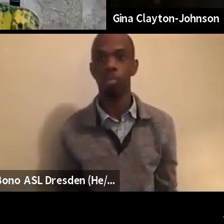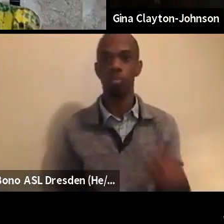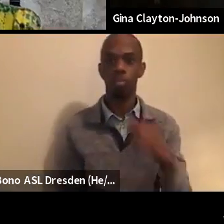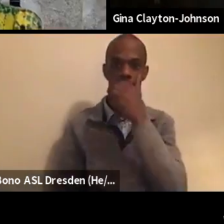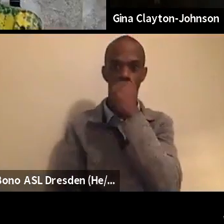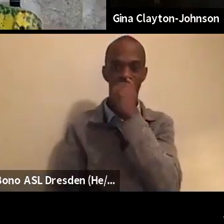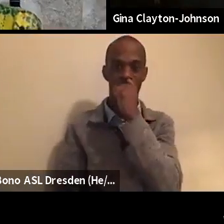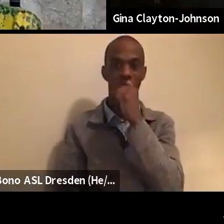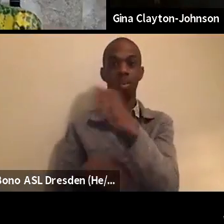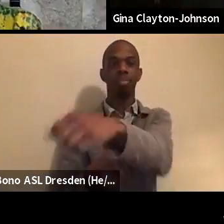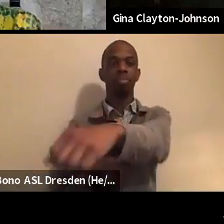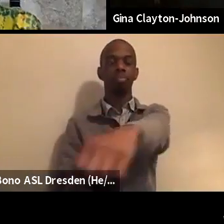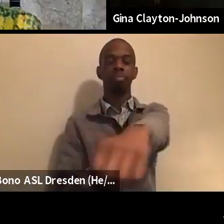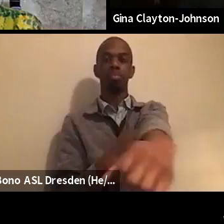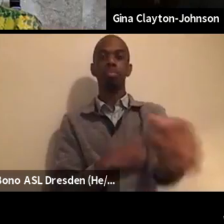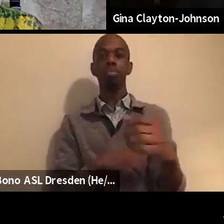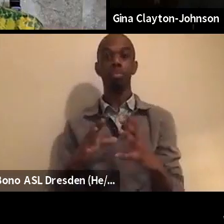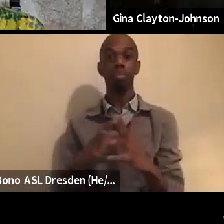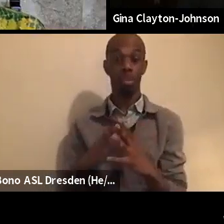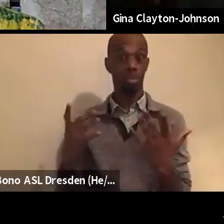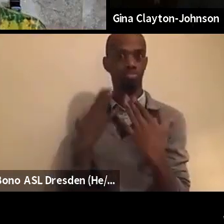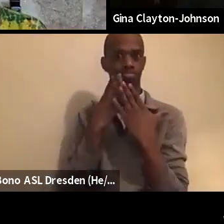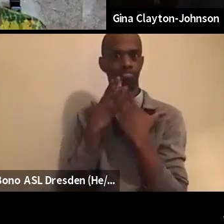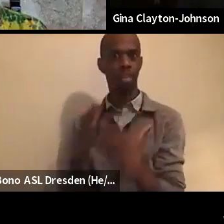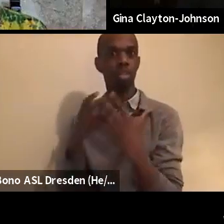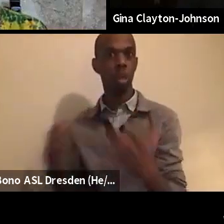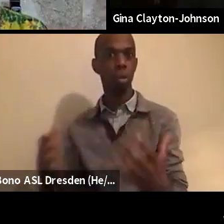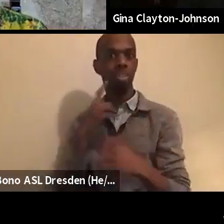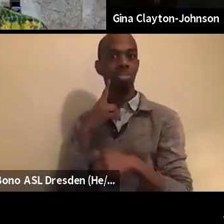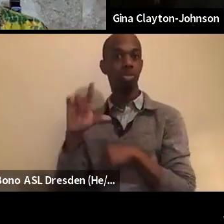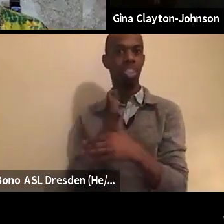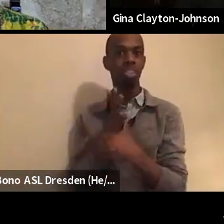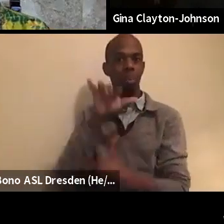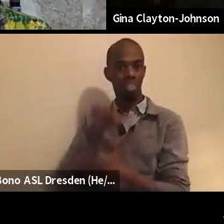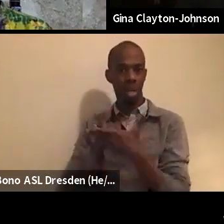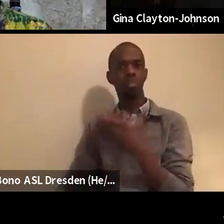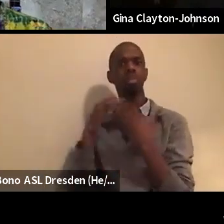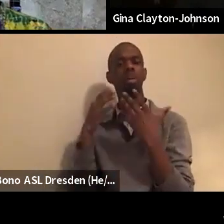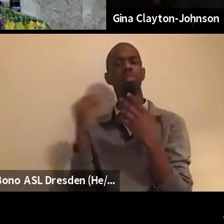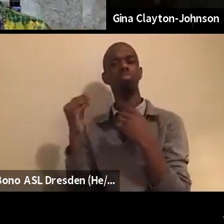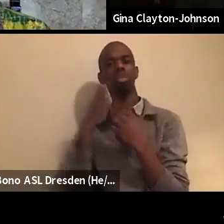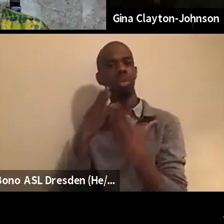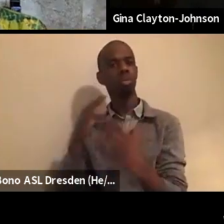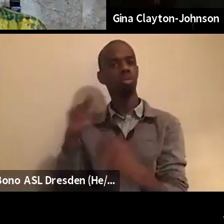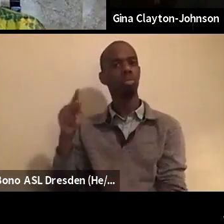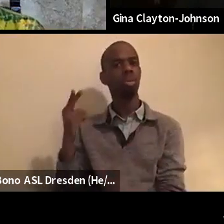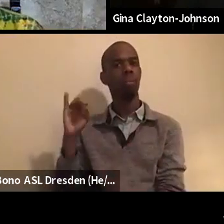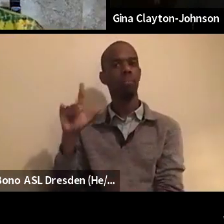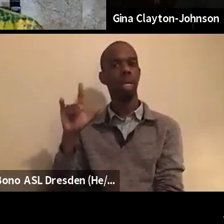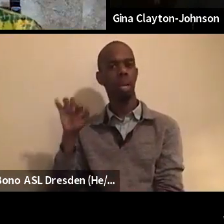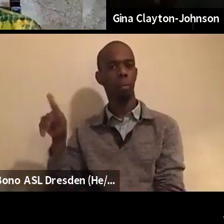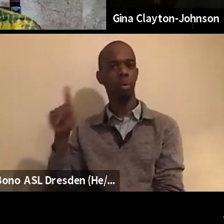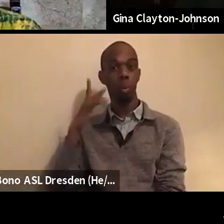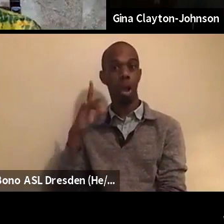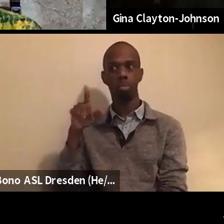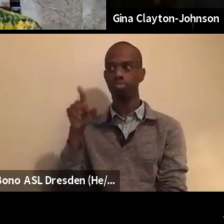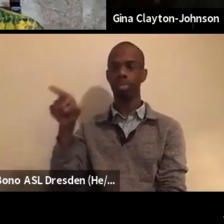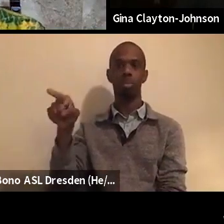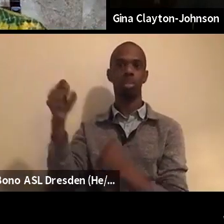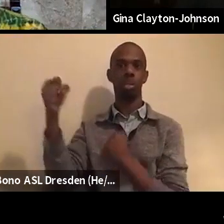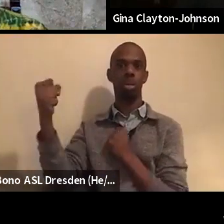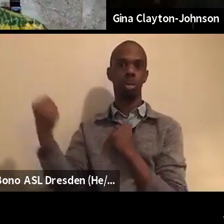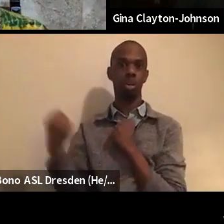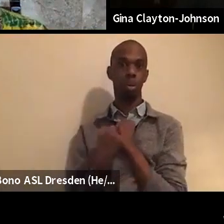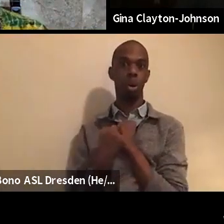Thank you so much for sharing that, Philip. Thank you for being our support that nobody can